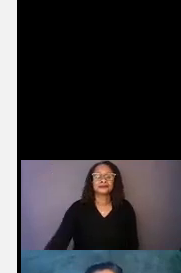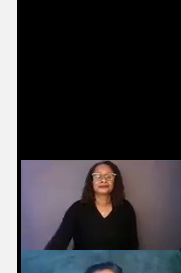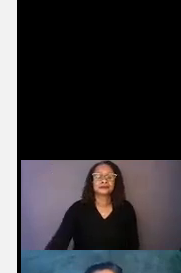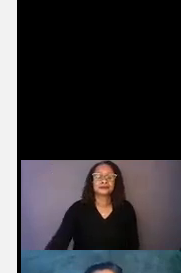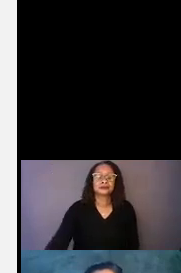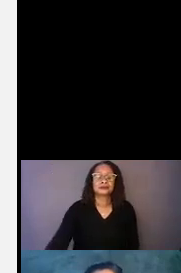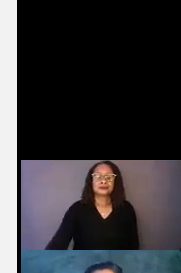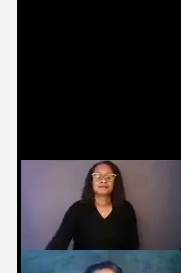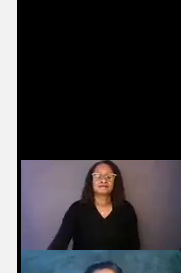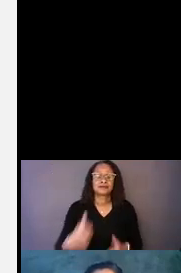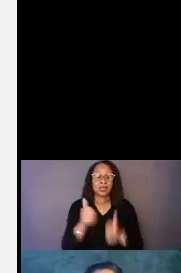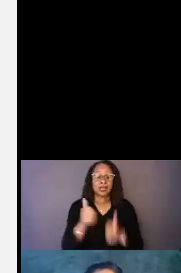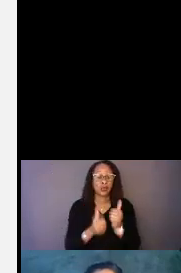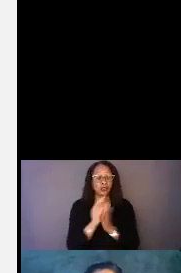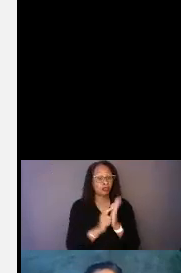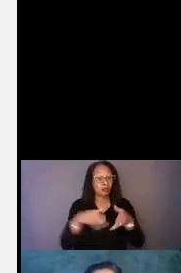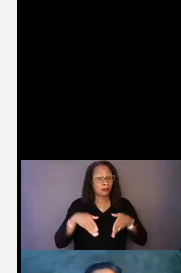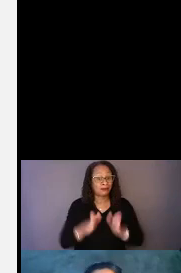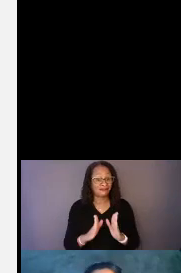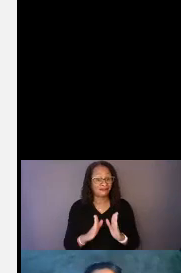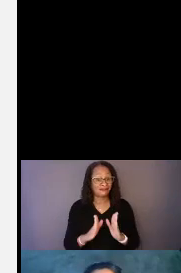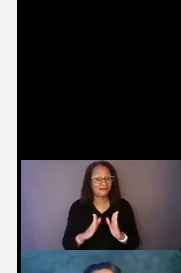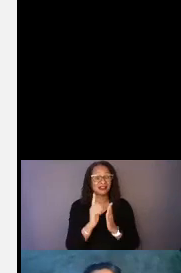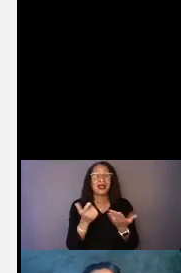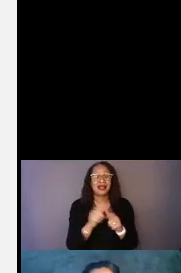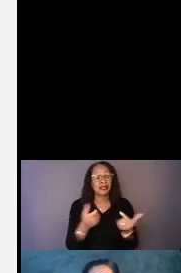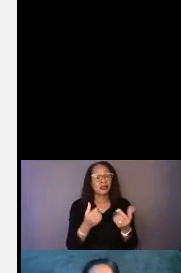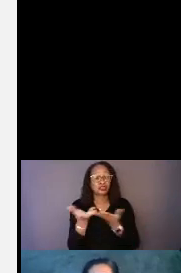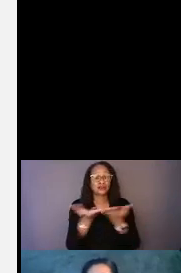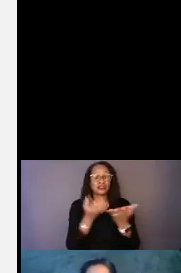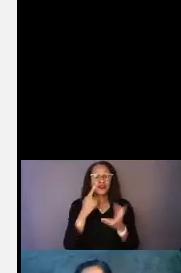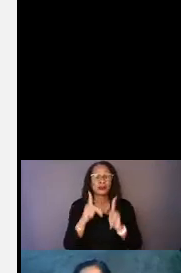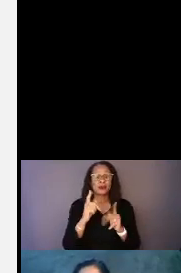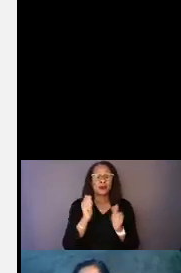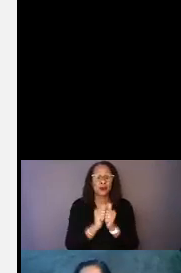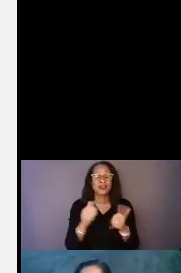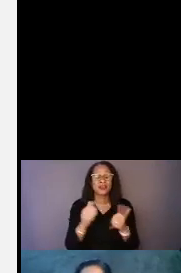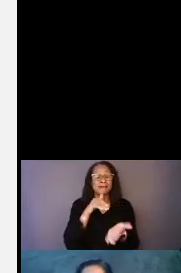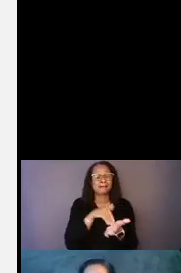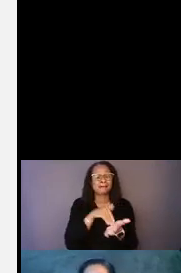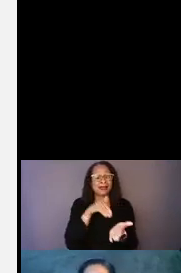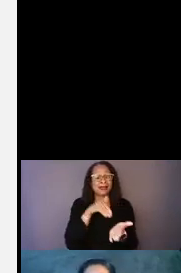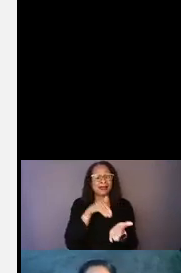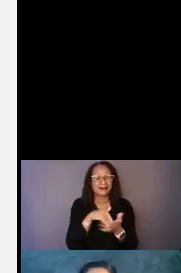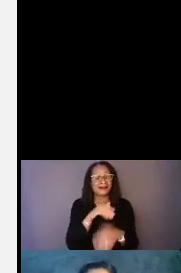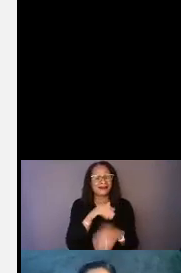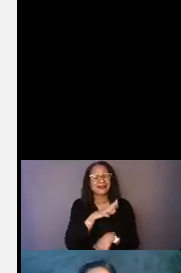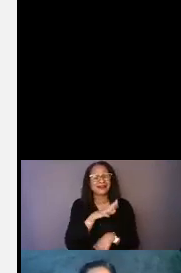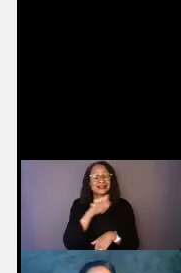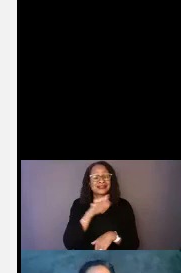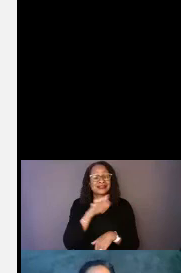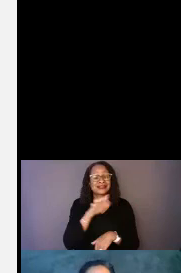Which law provides language services for people in medical settings? Absolutely correct, whoever voted for both.